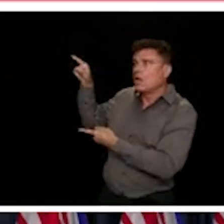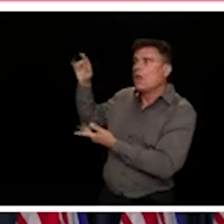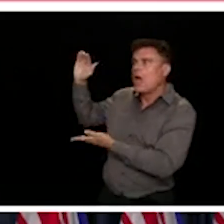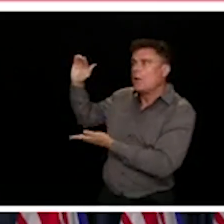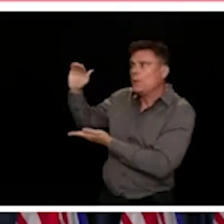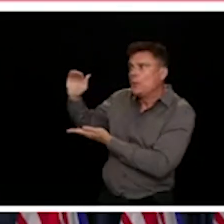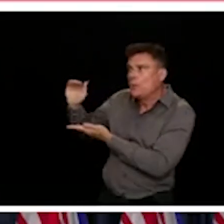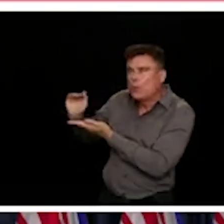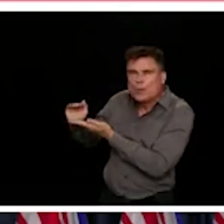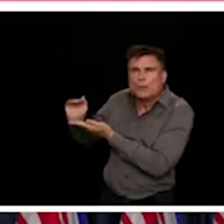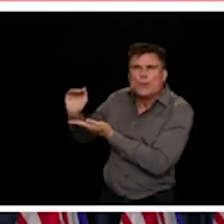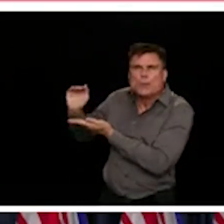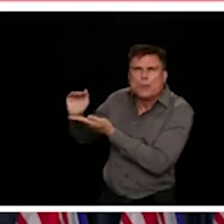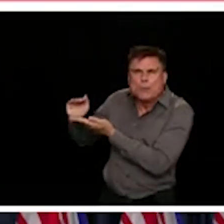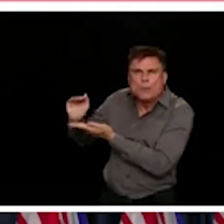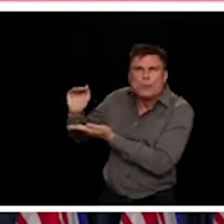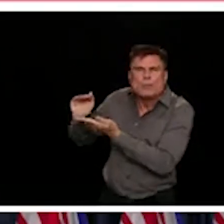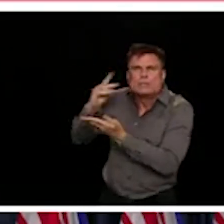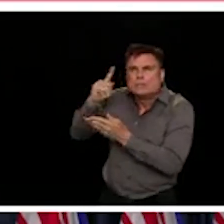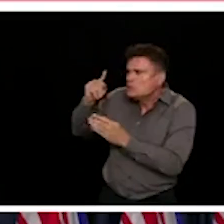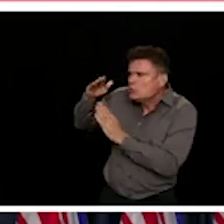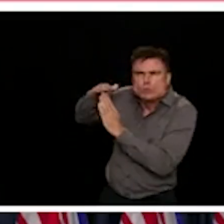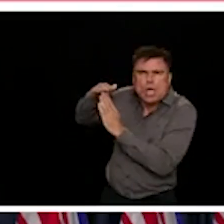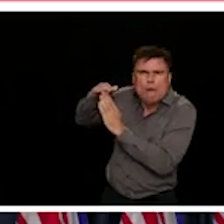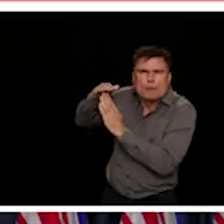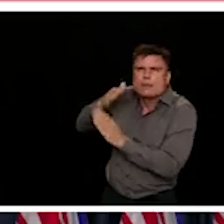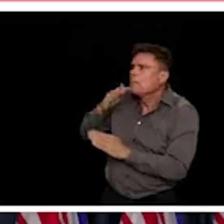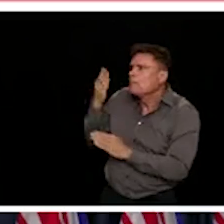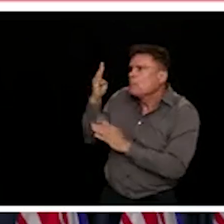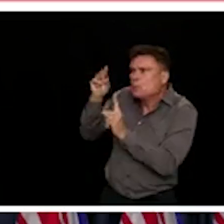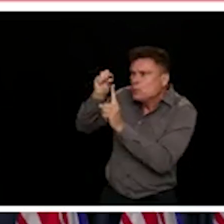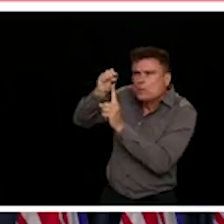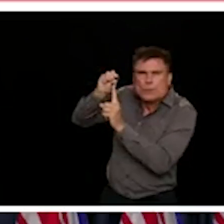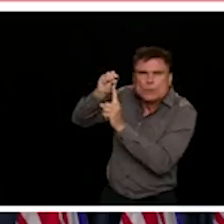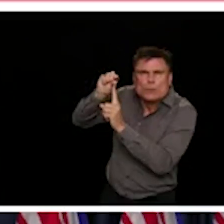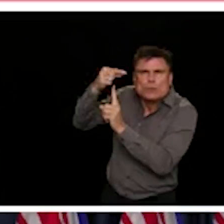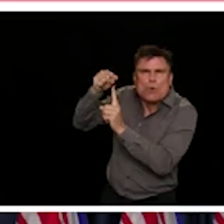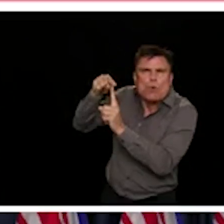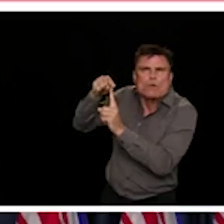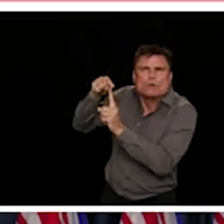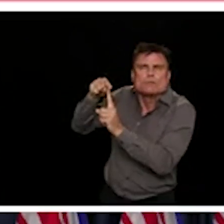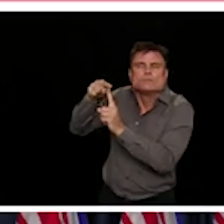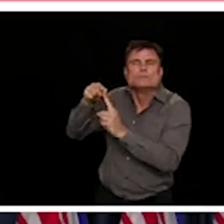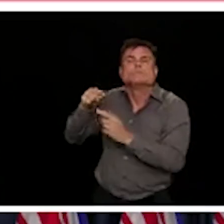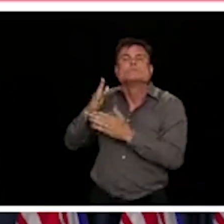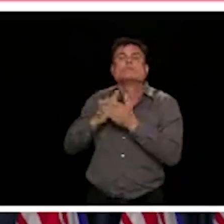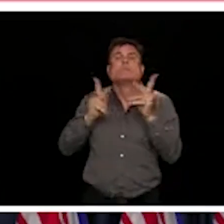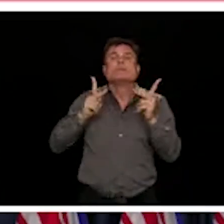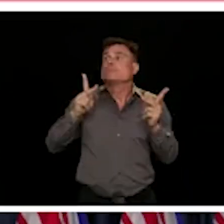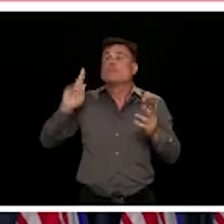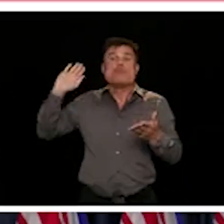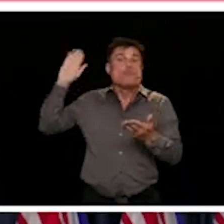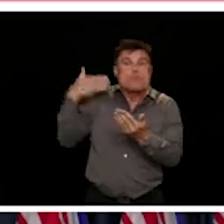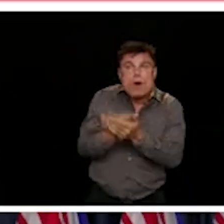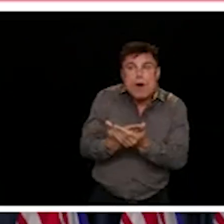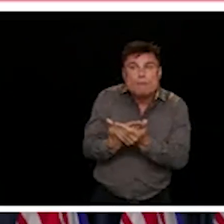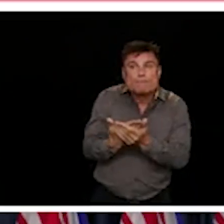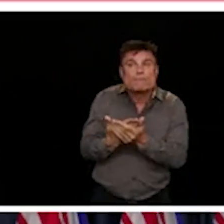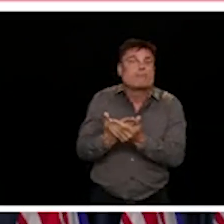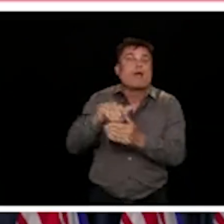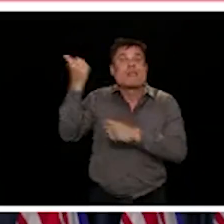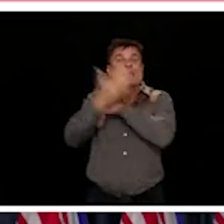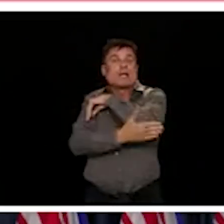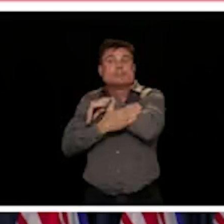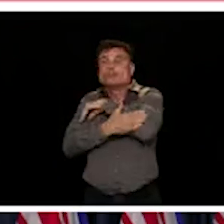from other countries around the world. Including most recently, India. As well, we know we've had a number of cases in